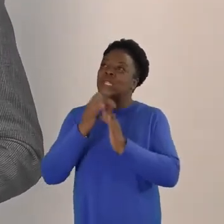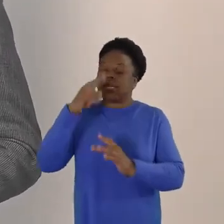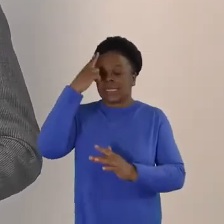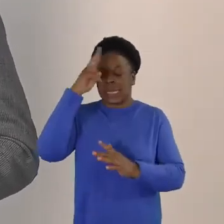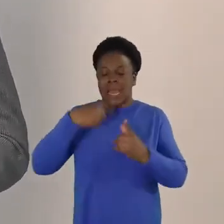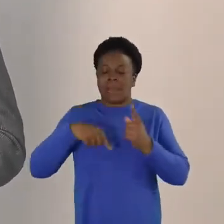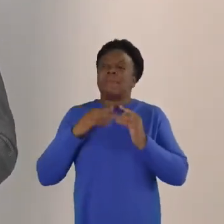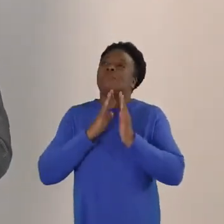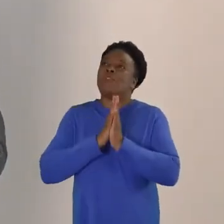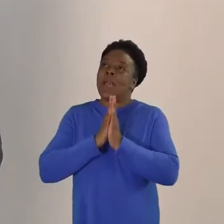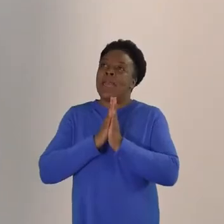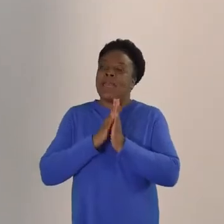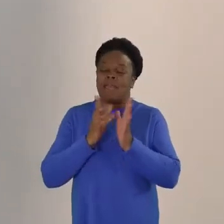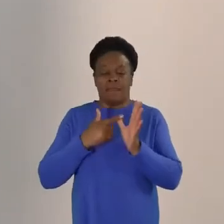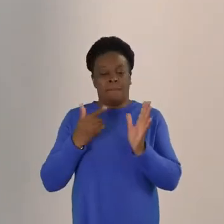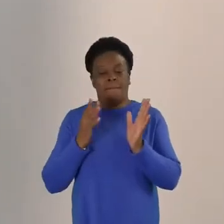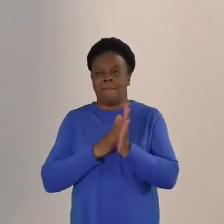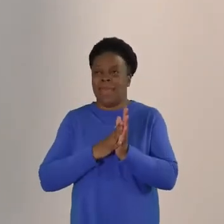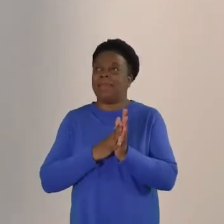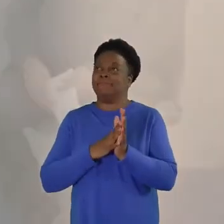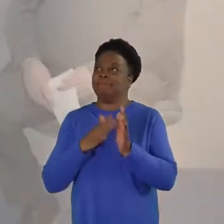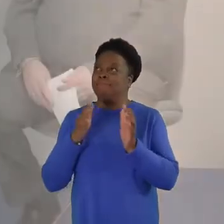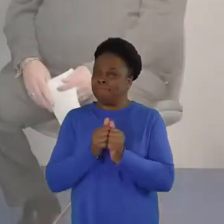now I'll hand back to our General Secretary, Lynn.